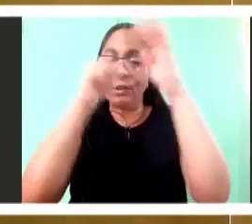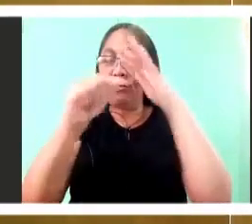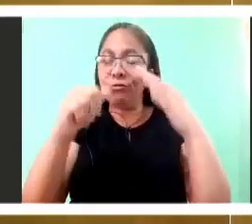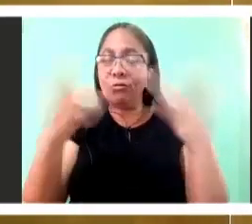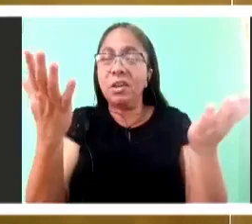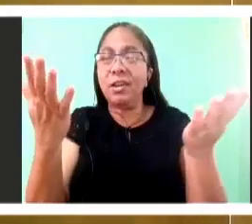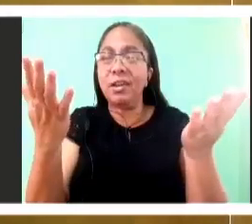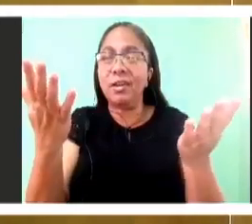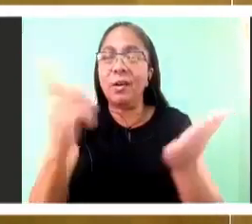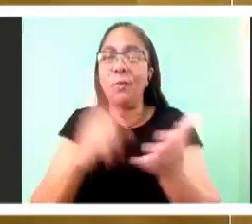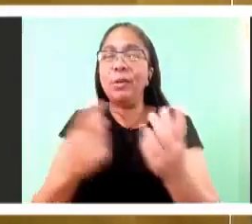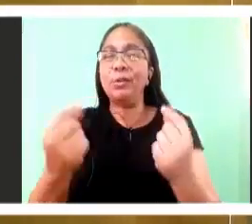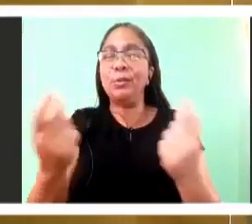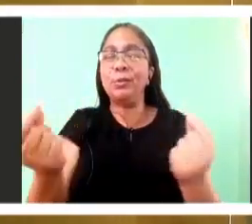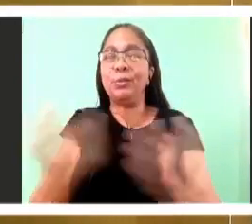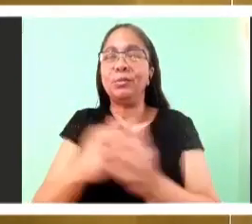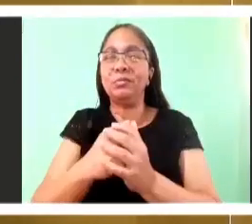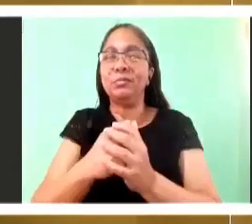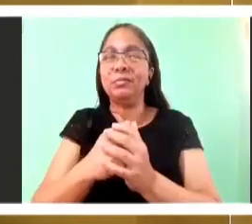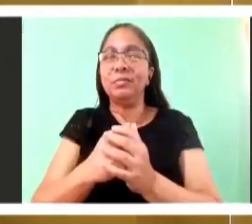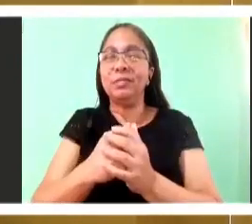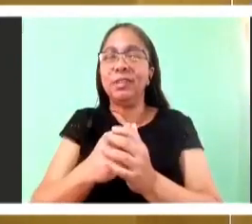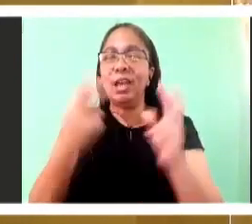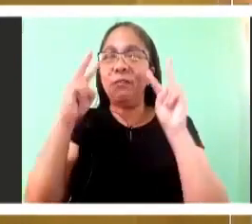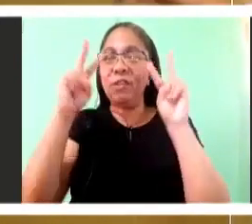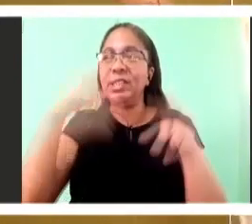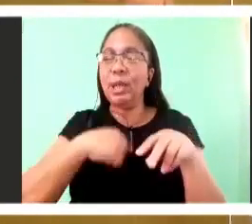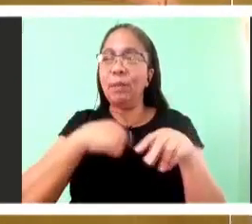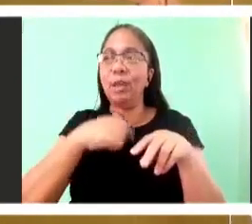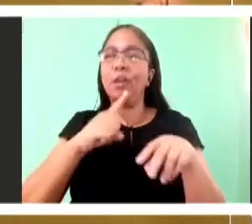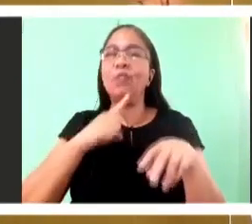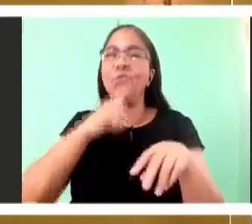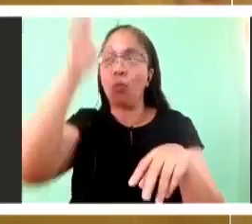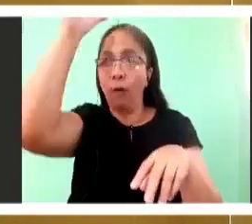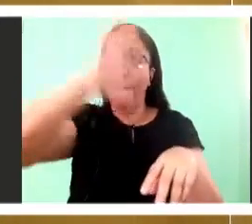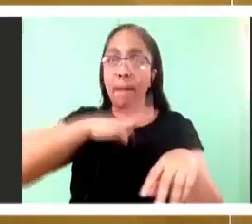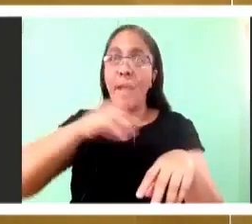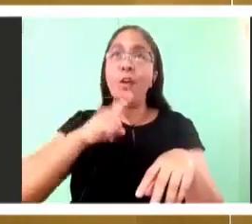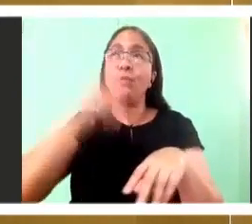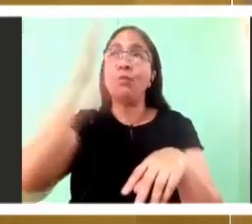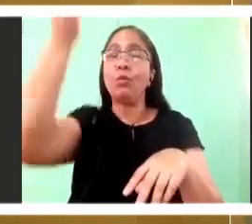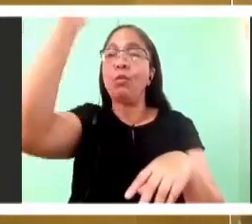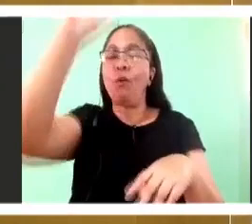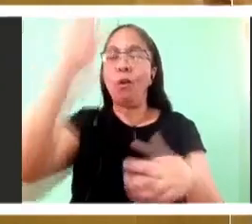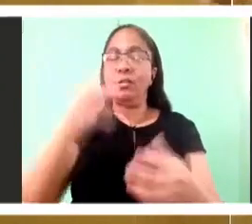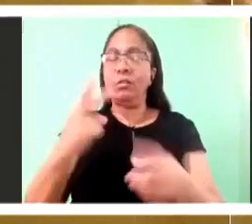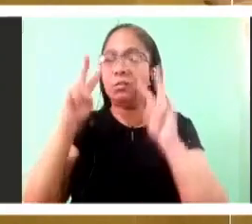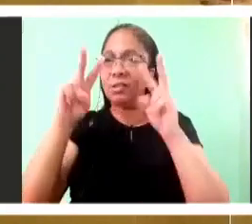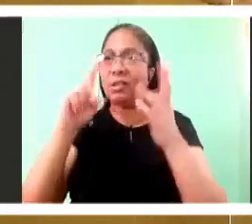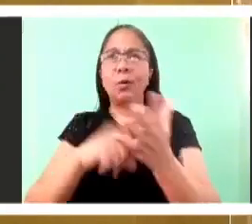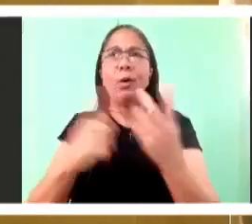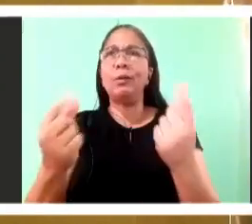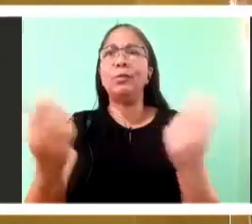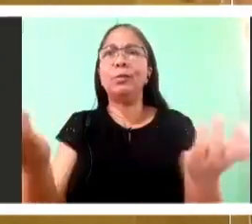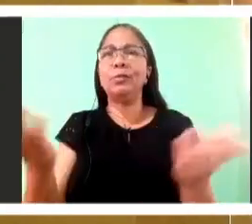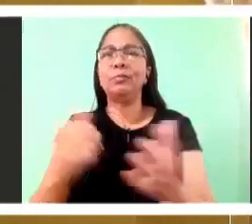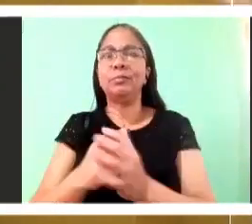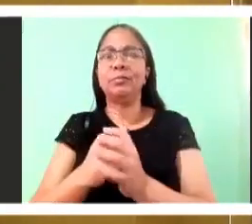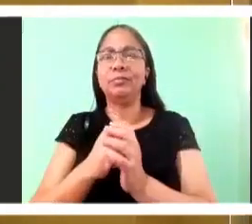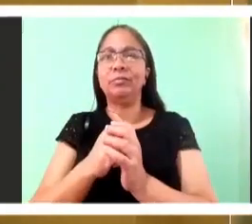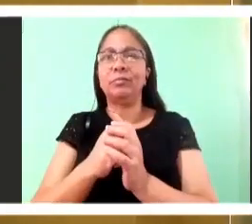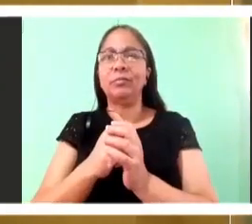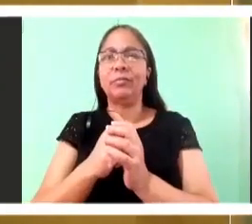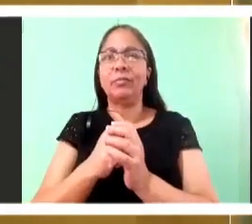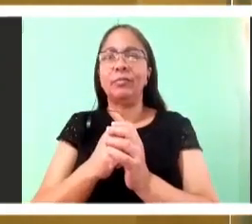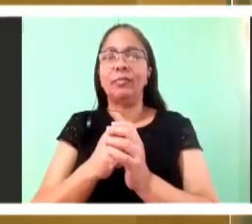And by talking about ascending, he's talking in the future now. After the death and resurrection, when he will